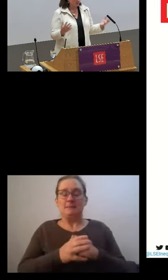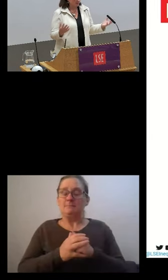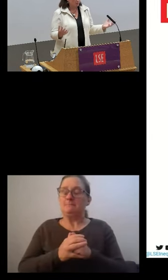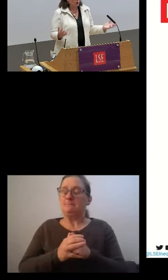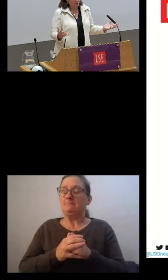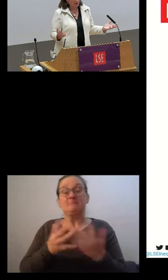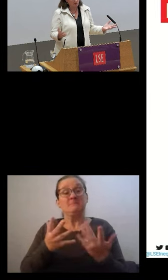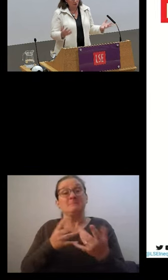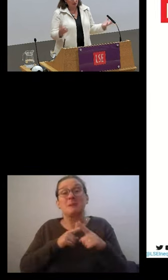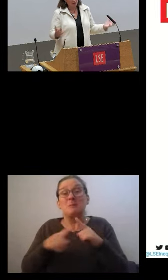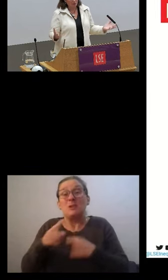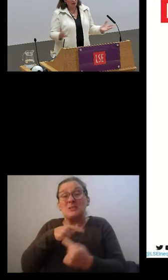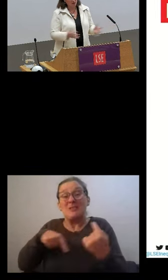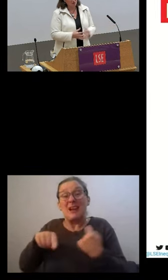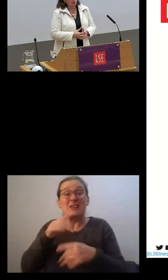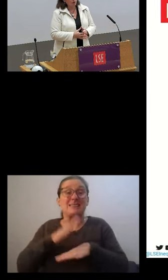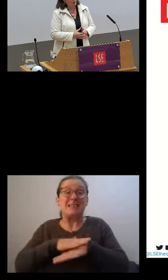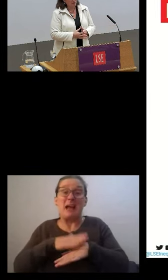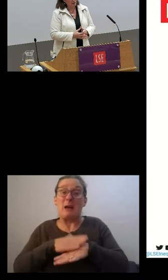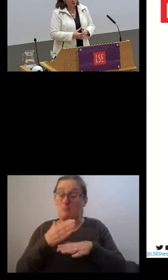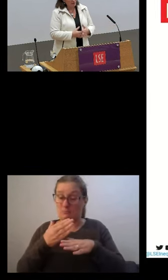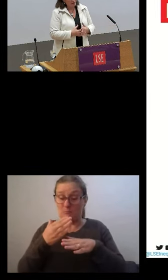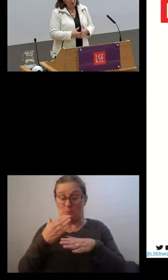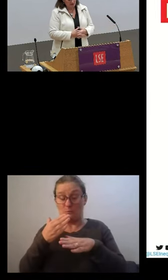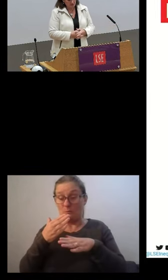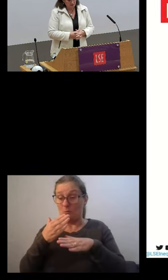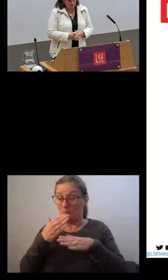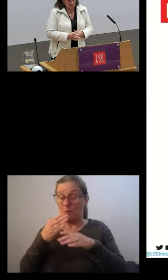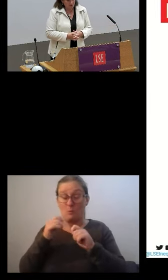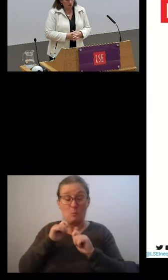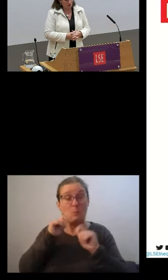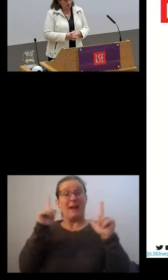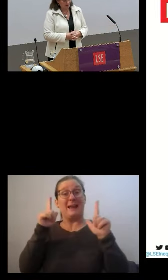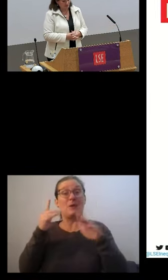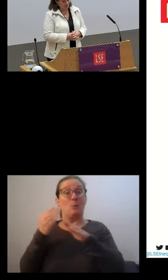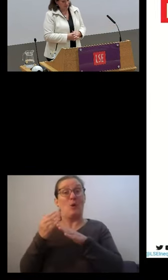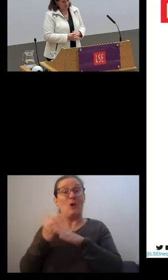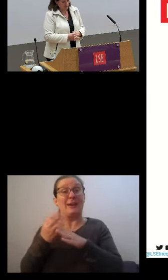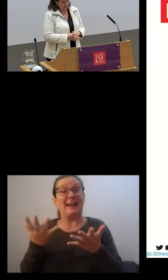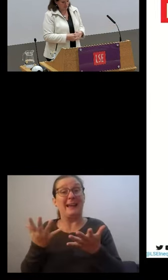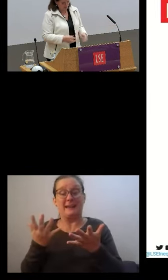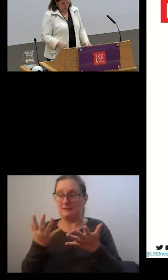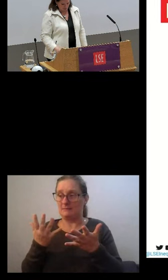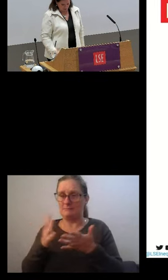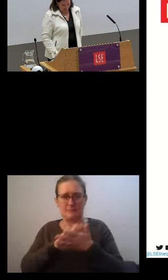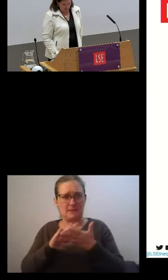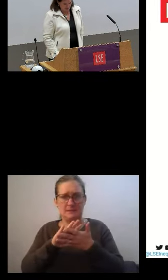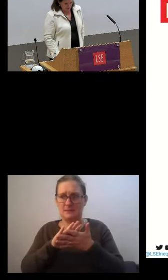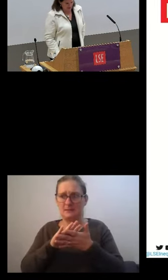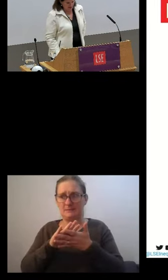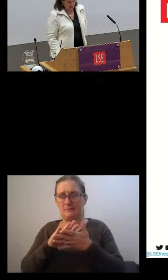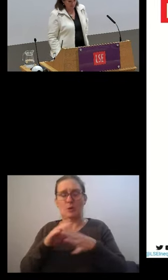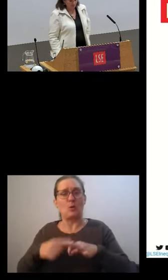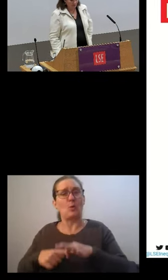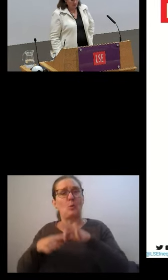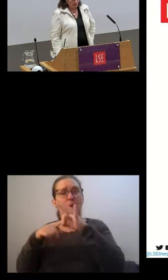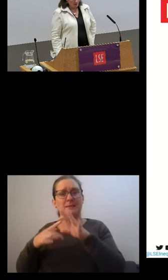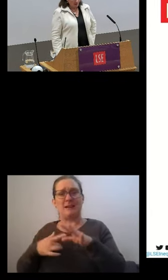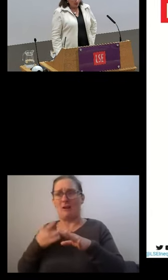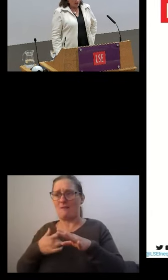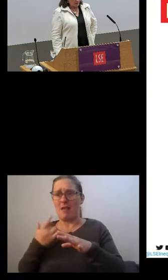working, most of our waking hours working, that really affects the quality of life of people in the labour market.